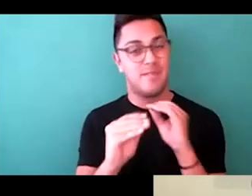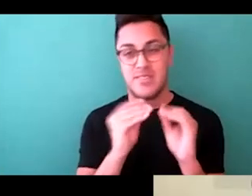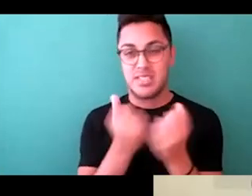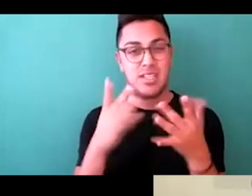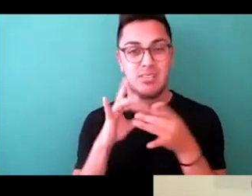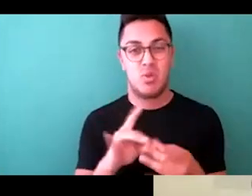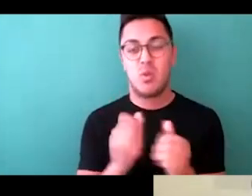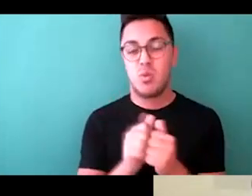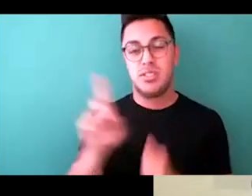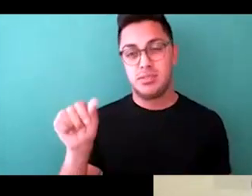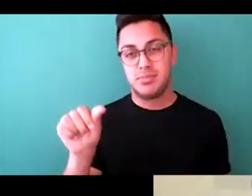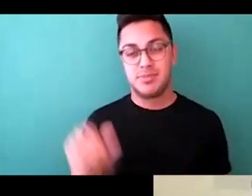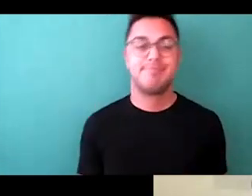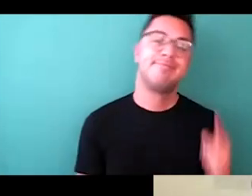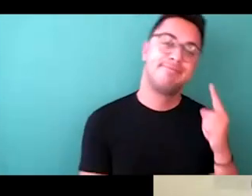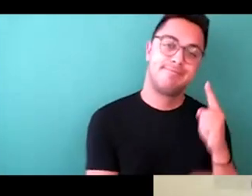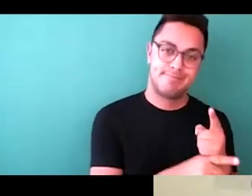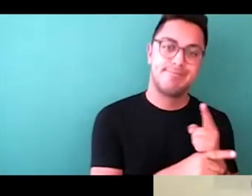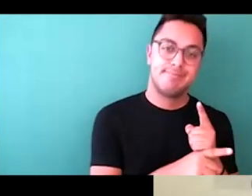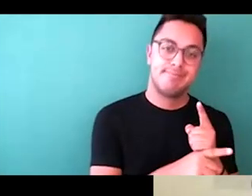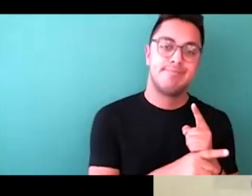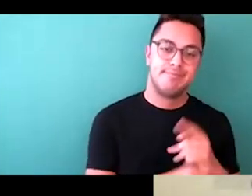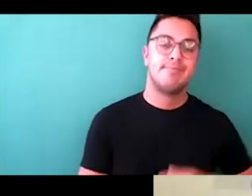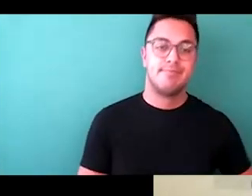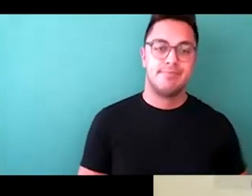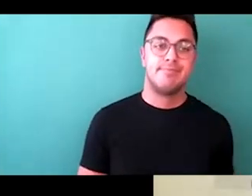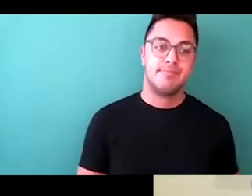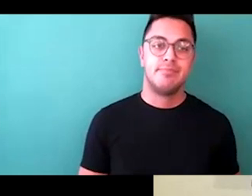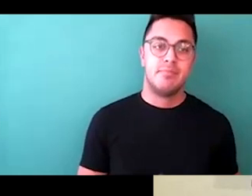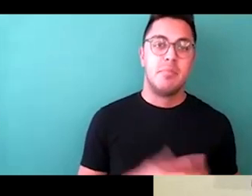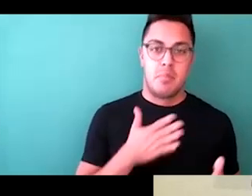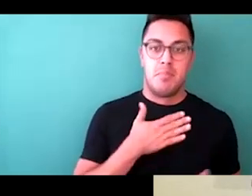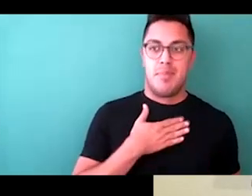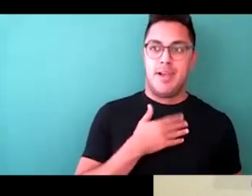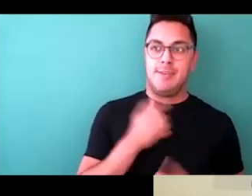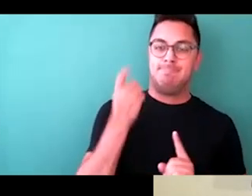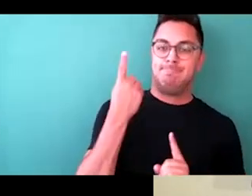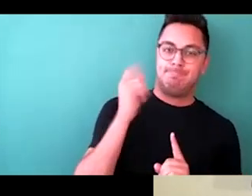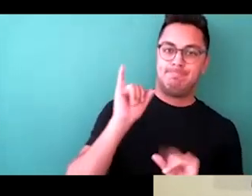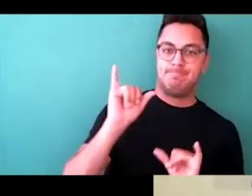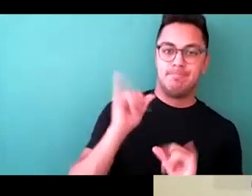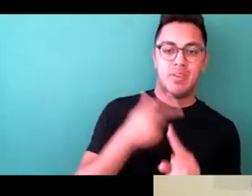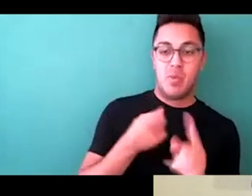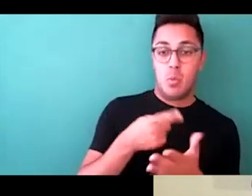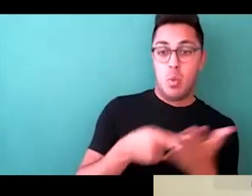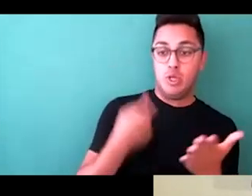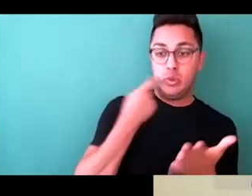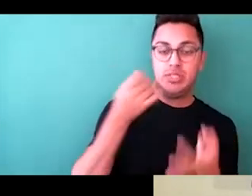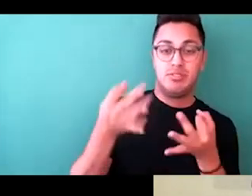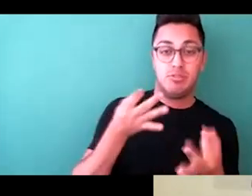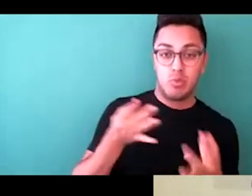Absolutely. And I think the other takeaway from what you just described is how important it is to